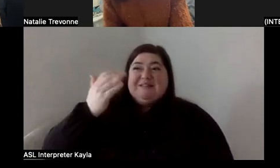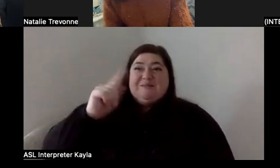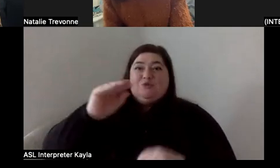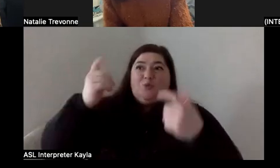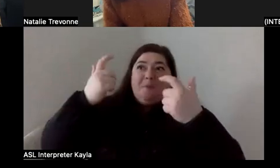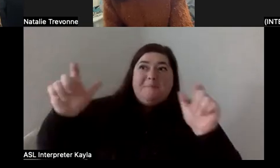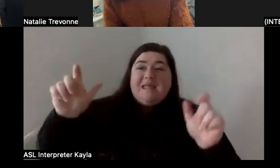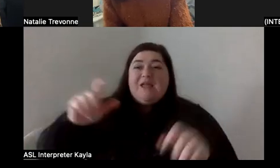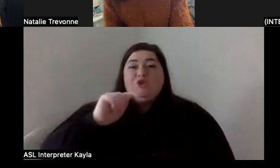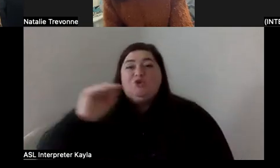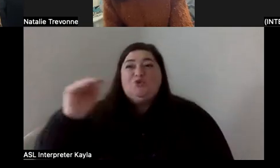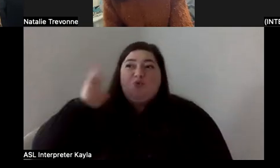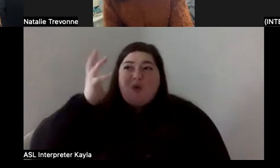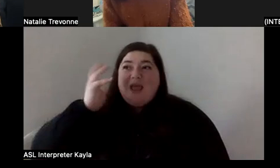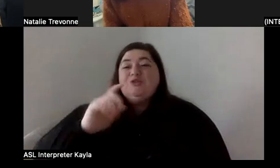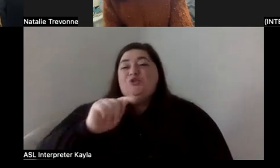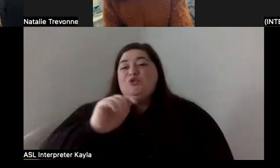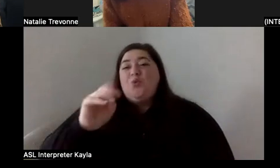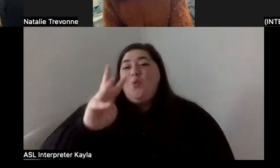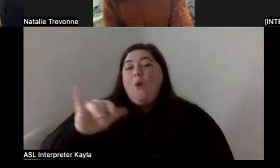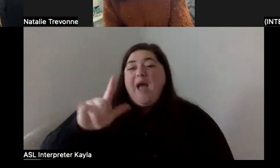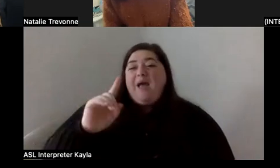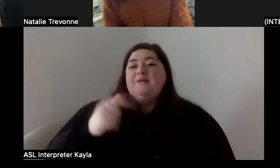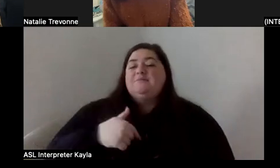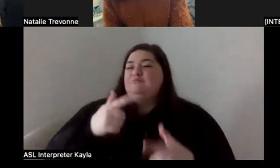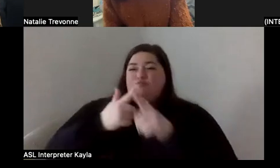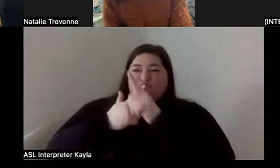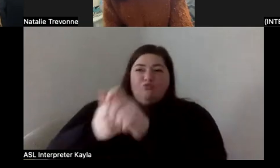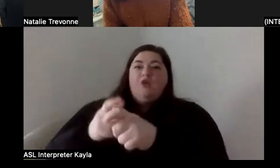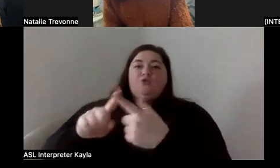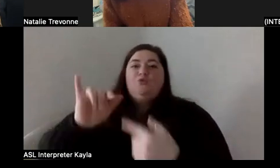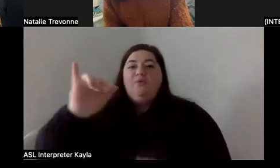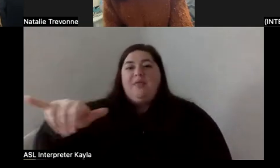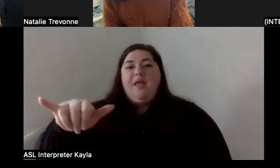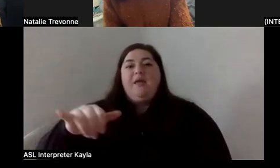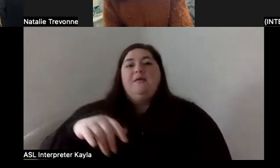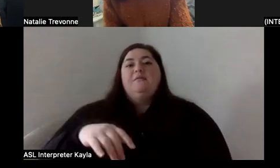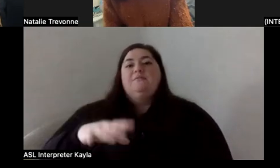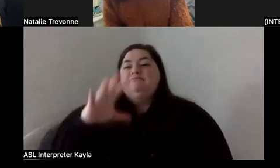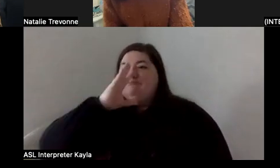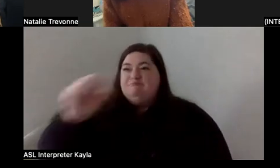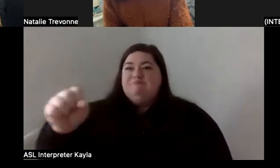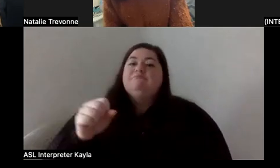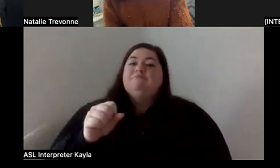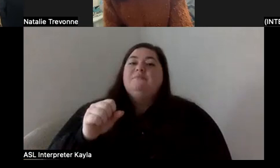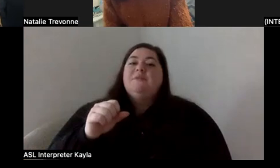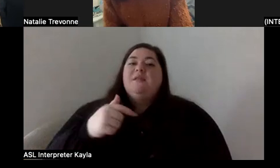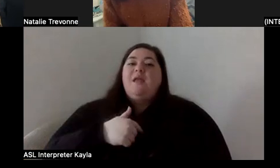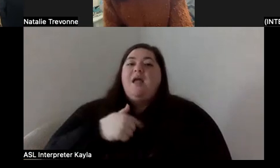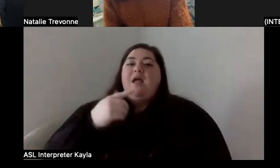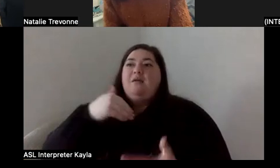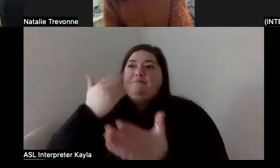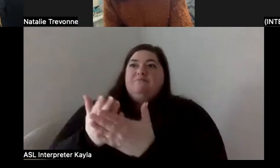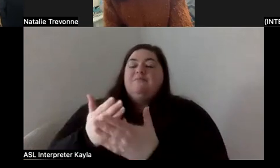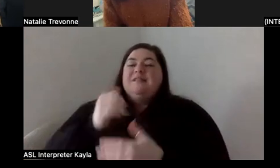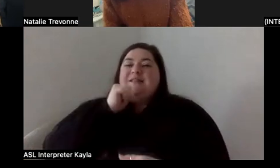wild or crazy or too big, I just run straight towards it because it actually ends up not being as big as I thought. I